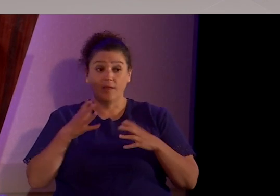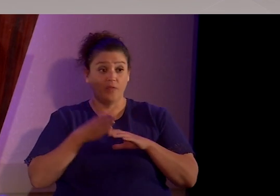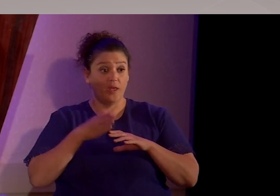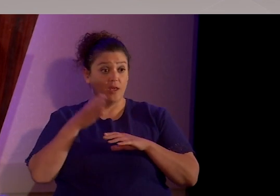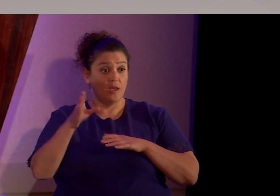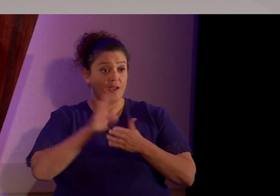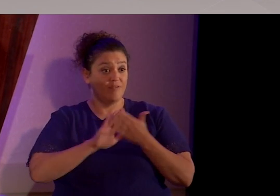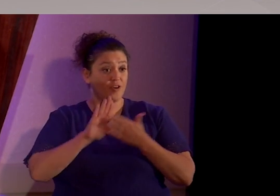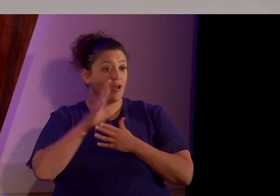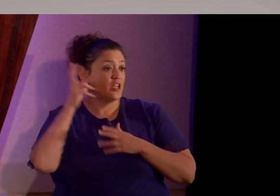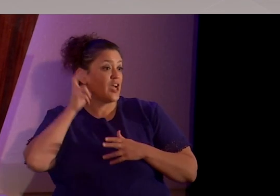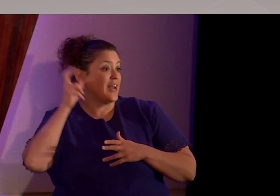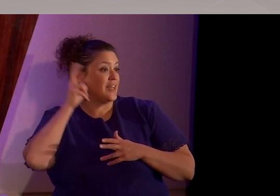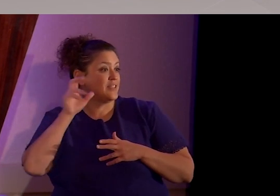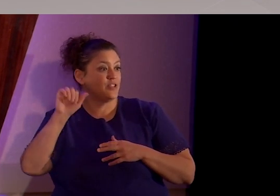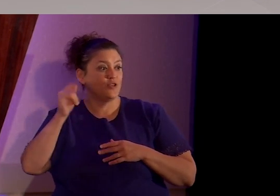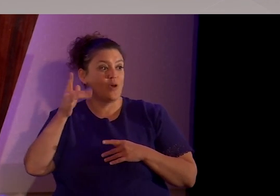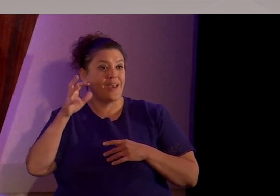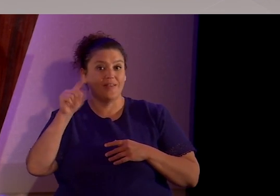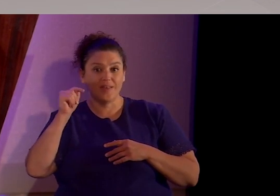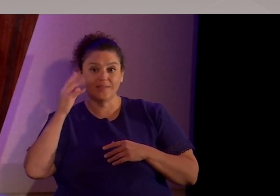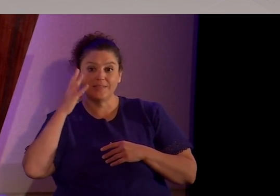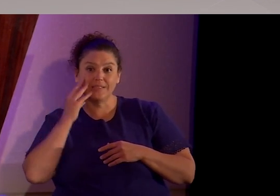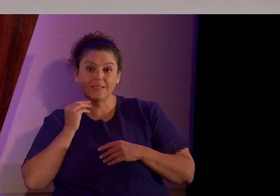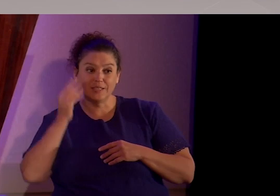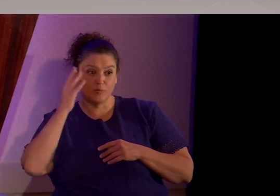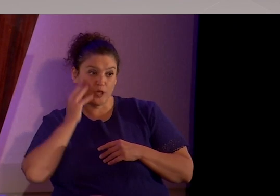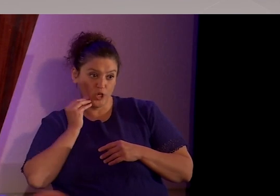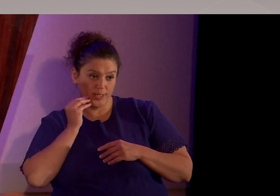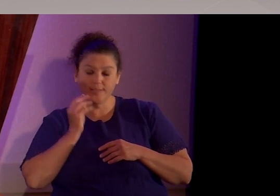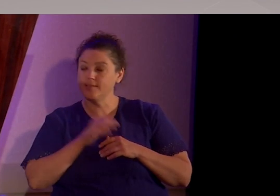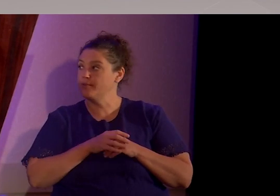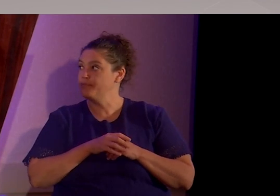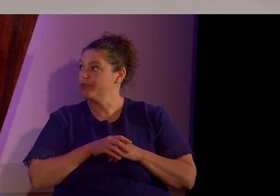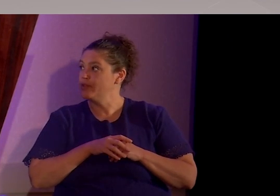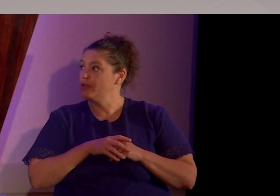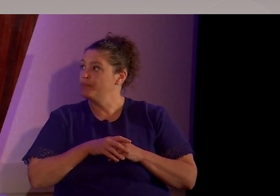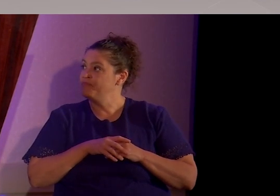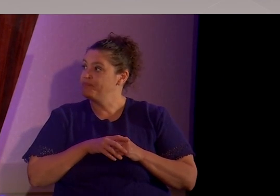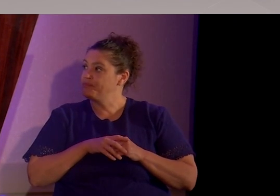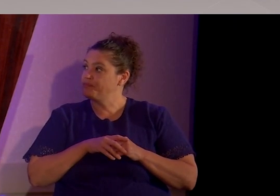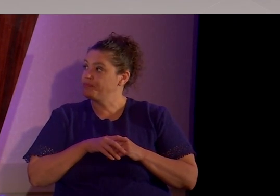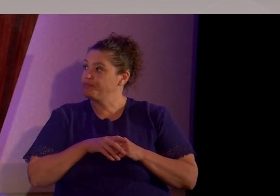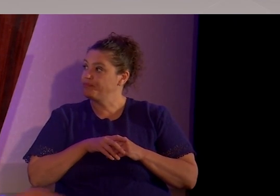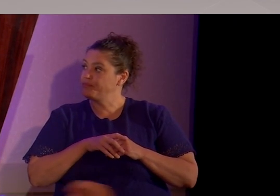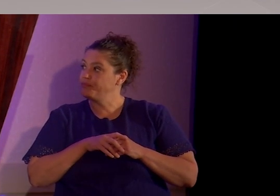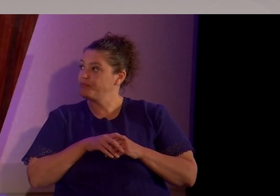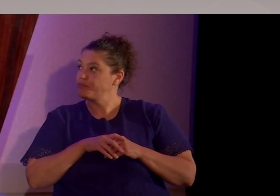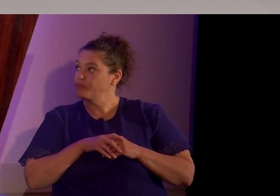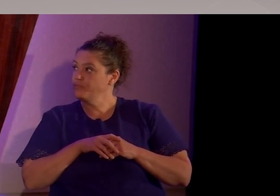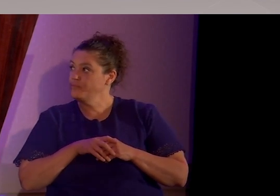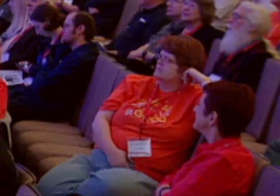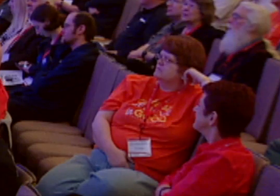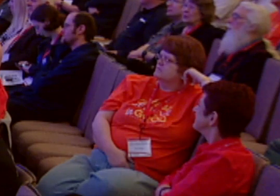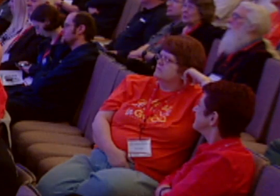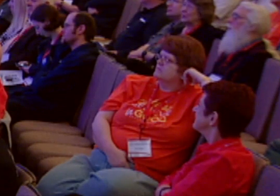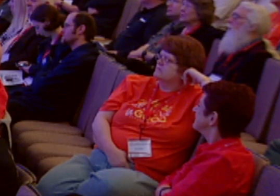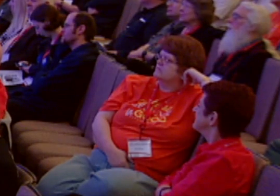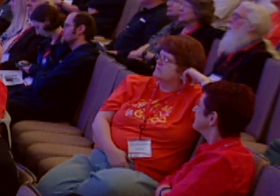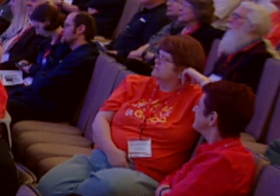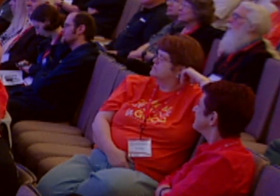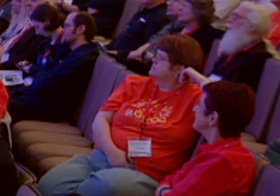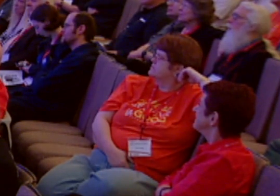Atheist Experience and The Non-Profits, and then I was like, well,